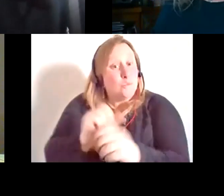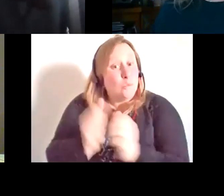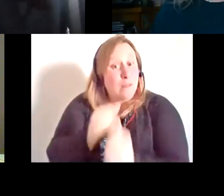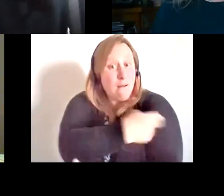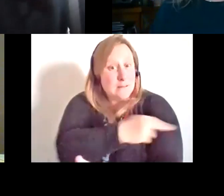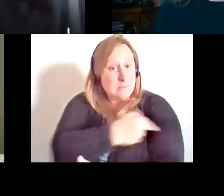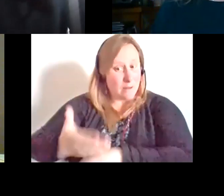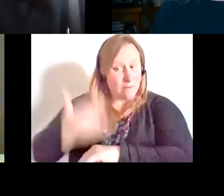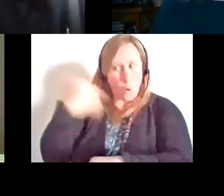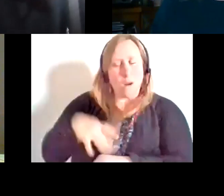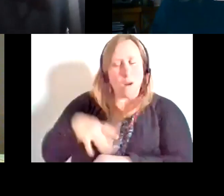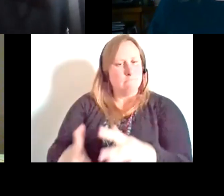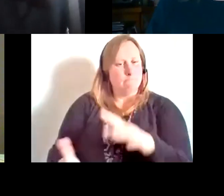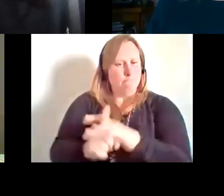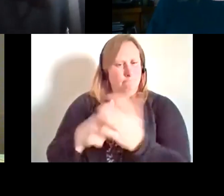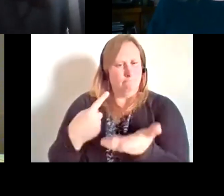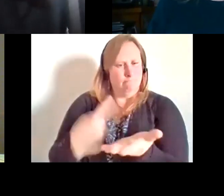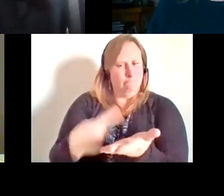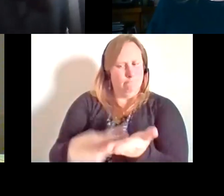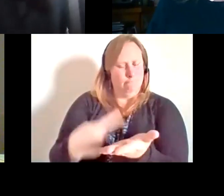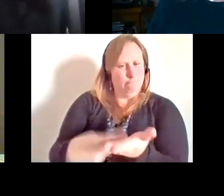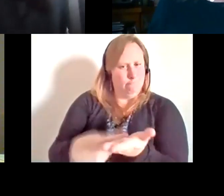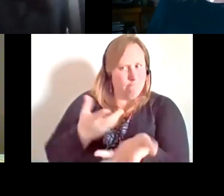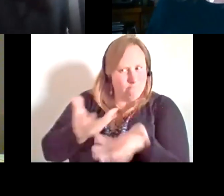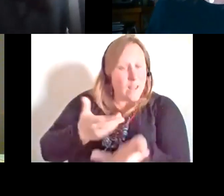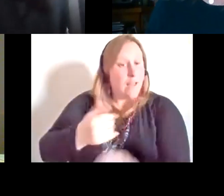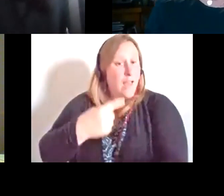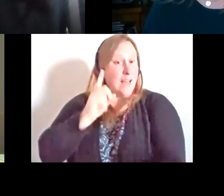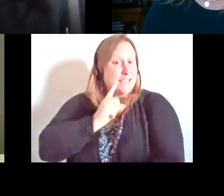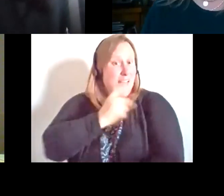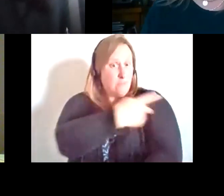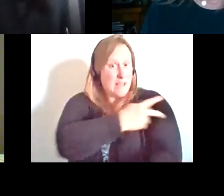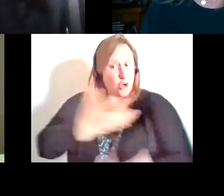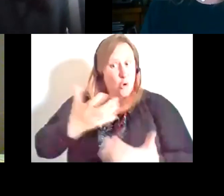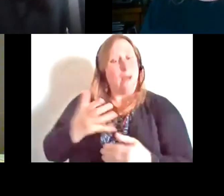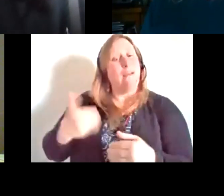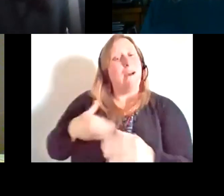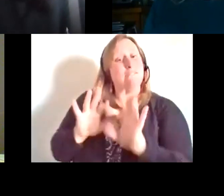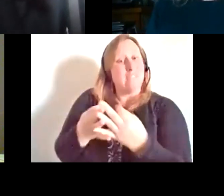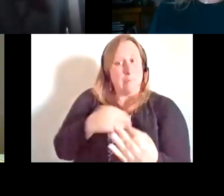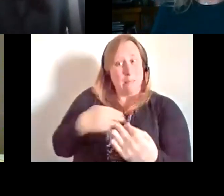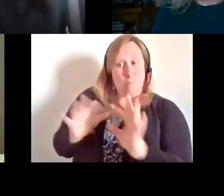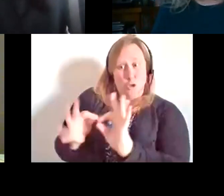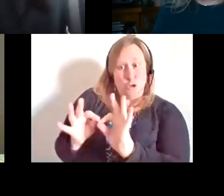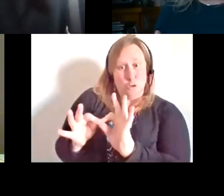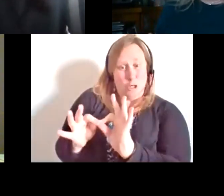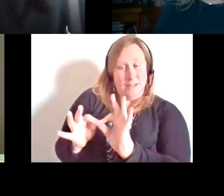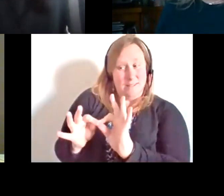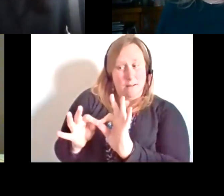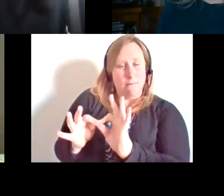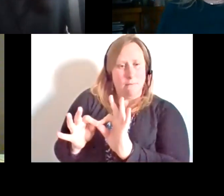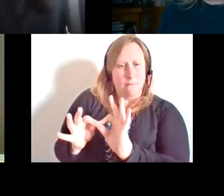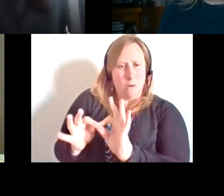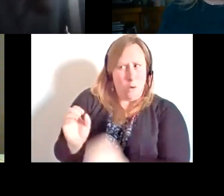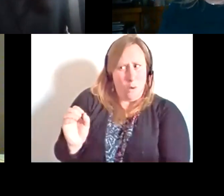where this has come up and a deaf patient wanted to have a family member interpret. Okay. The deaf